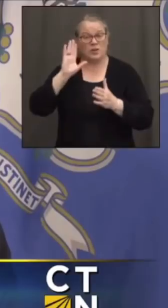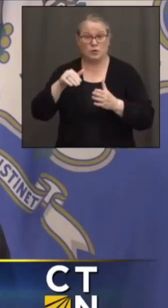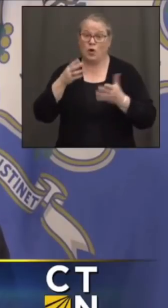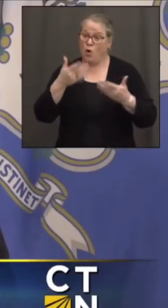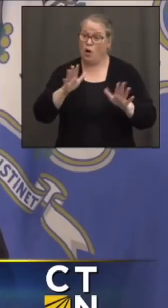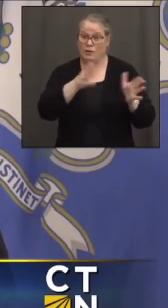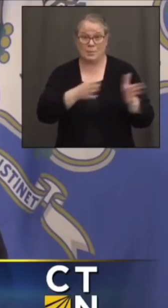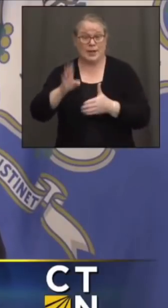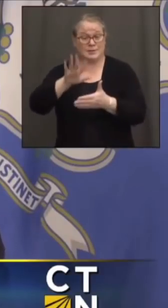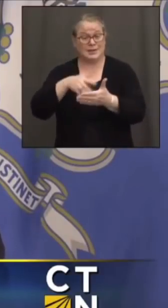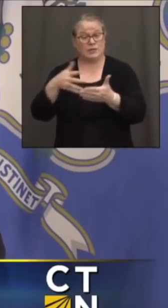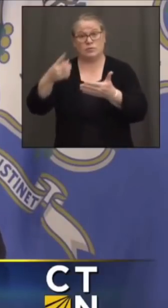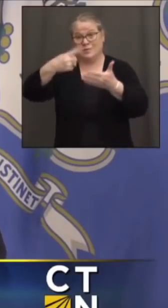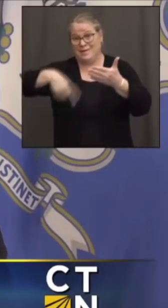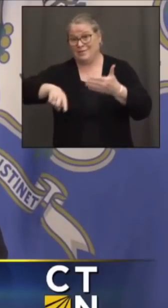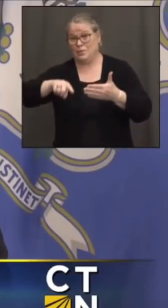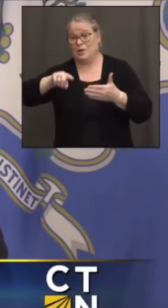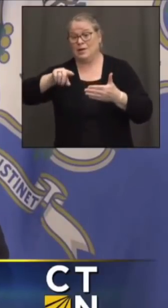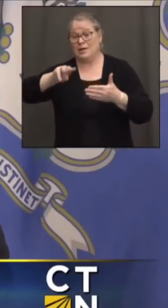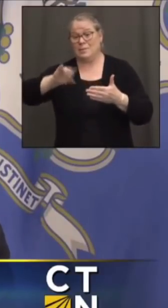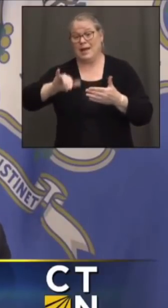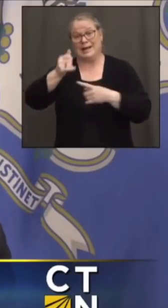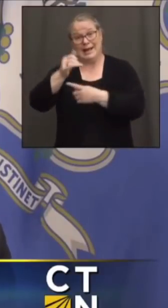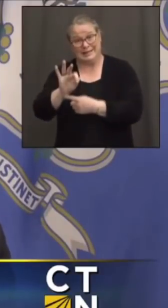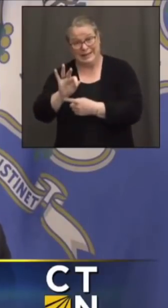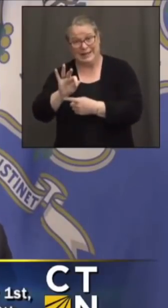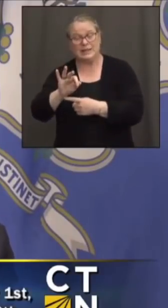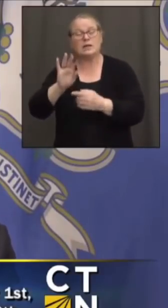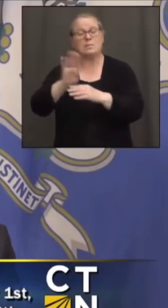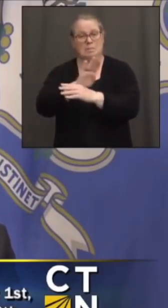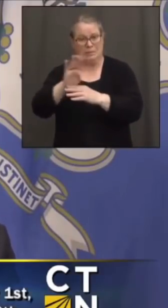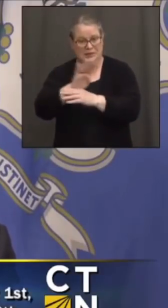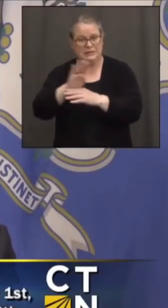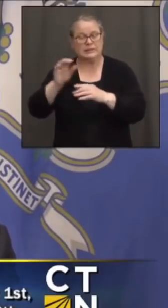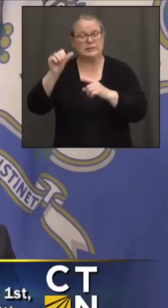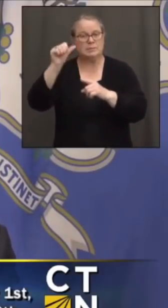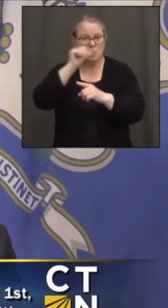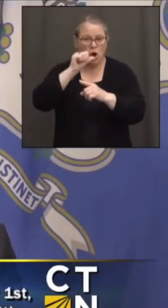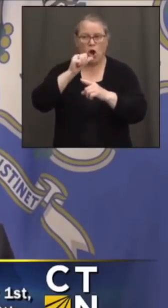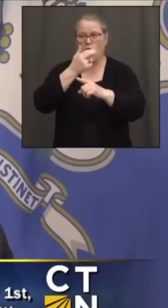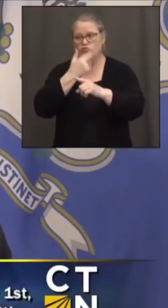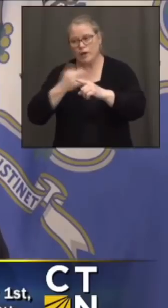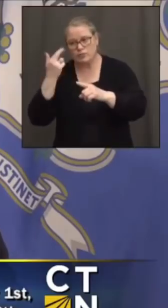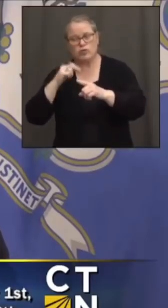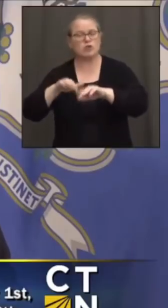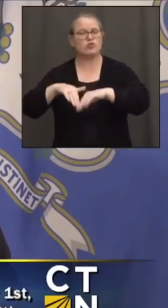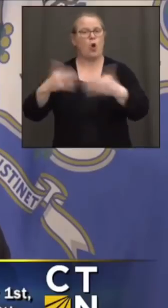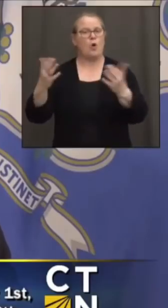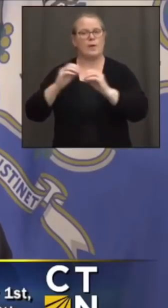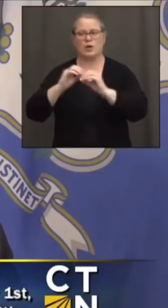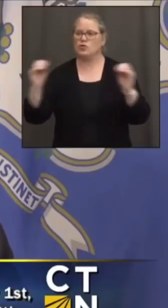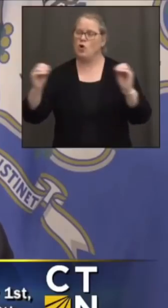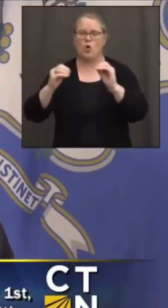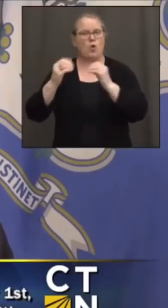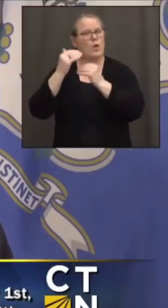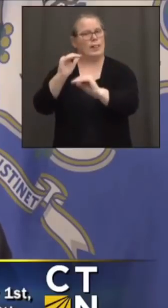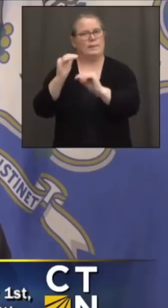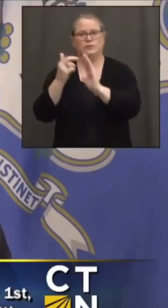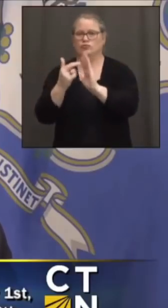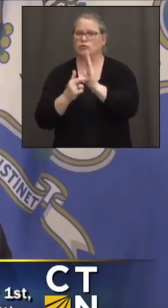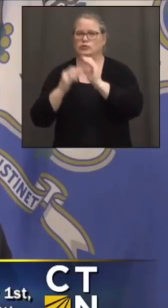We still have a significant number of our younger people who not vaccinated, so we're going to have to think a little bit seriously about